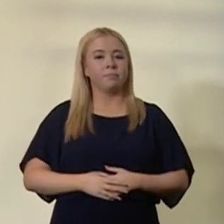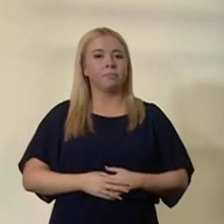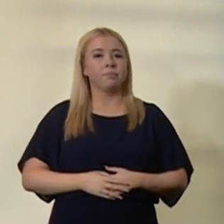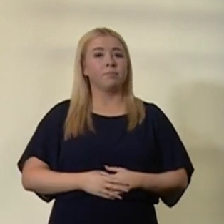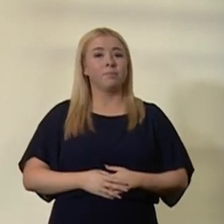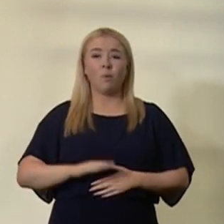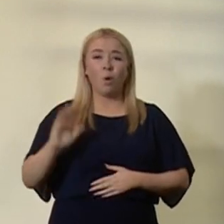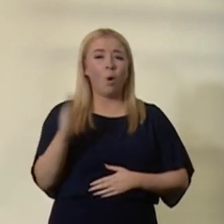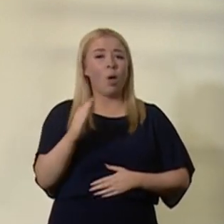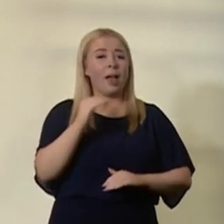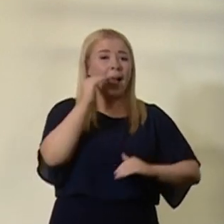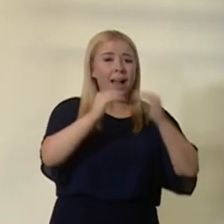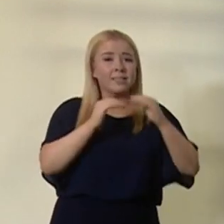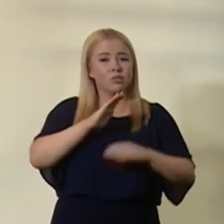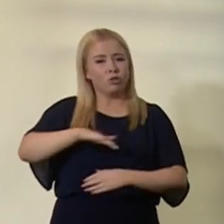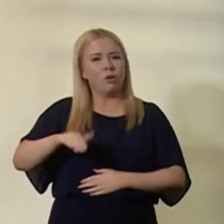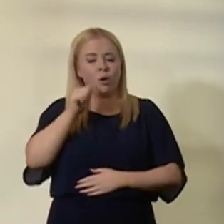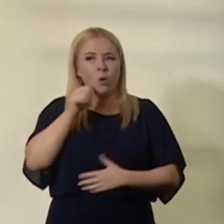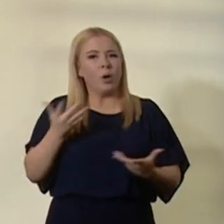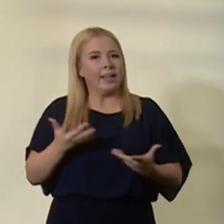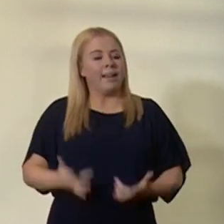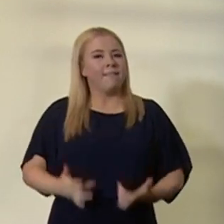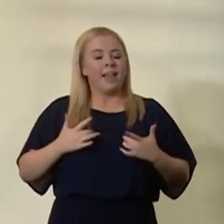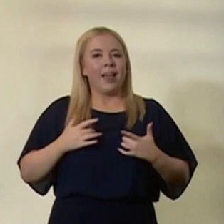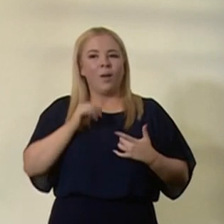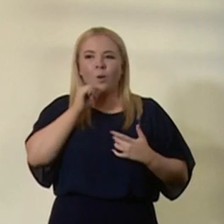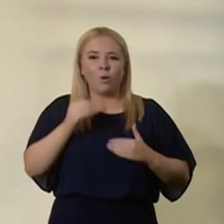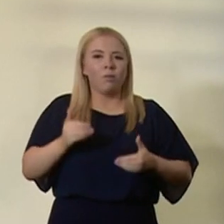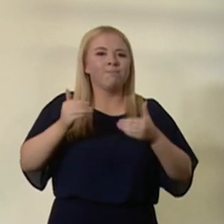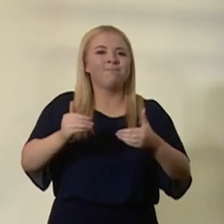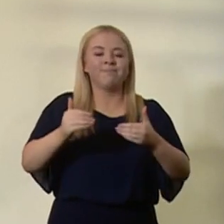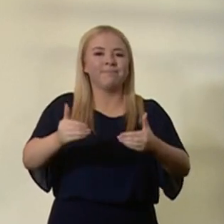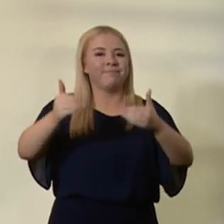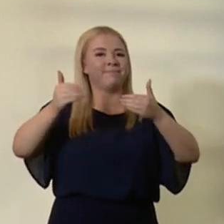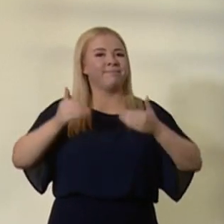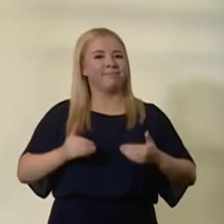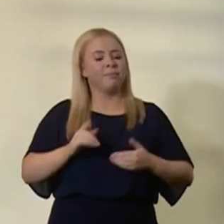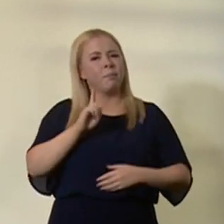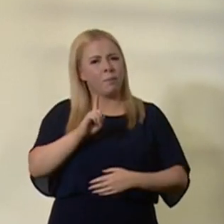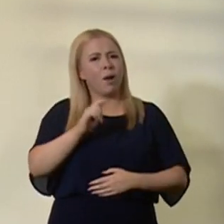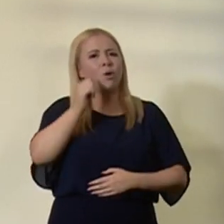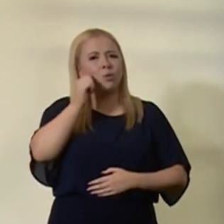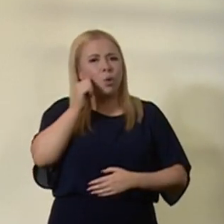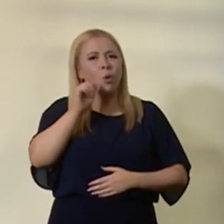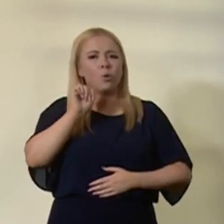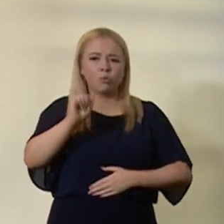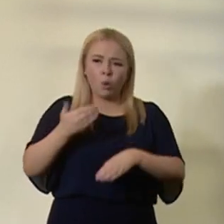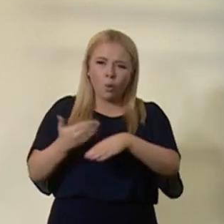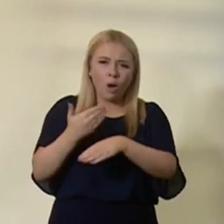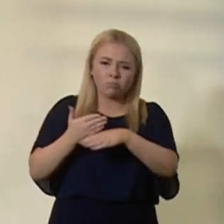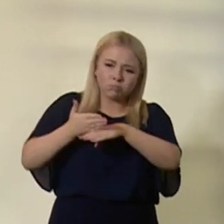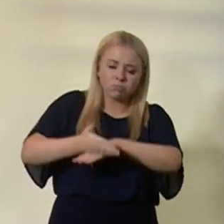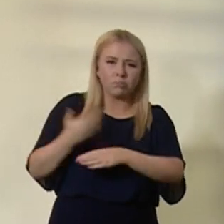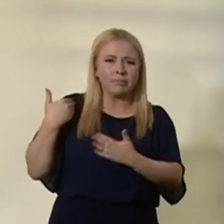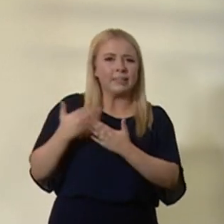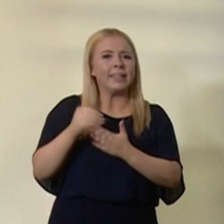adults and children, I know that today must feel like a step backwards. But please know that thanks to all your efforts over